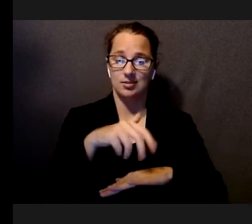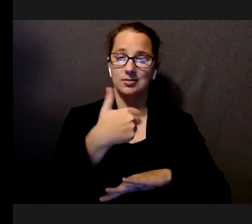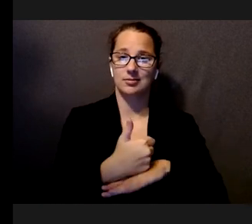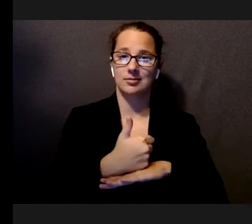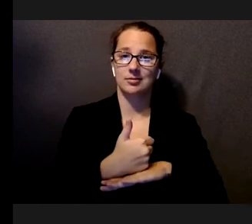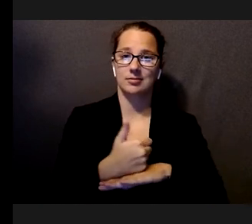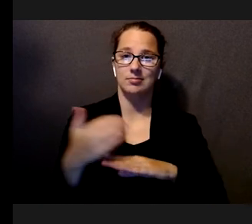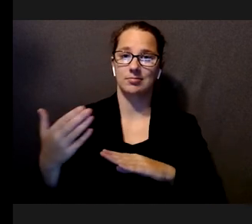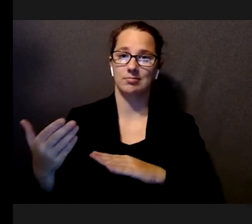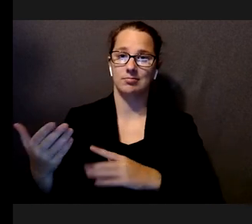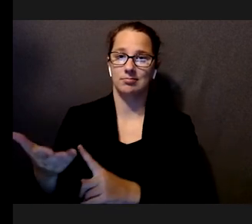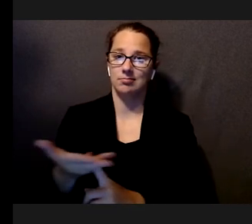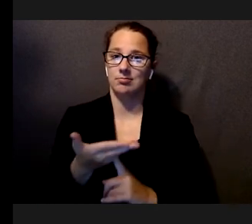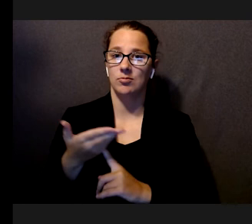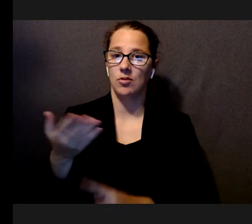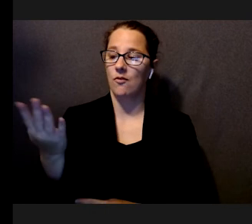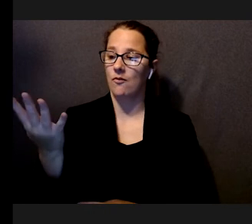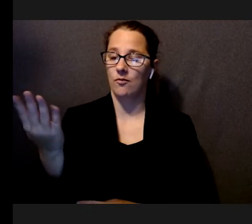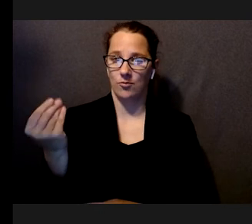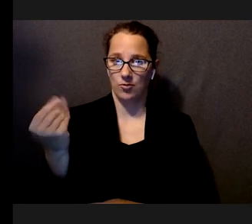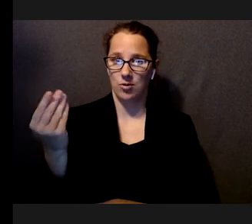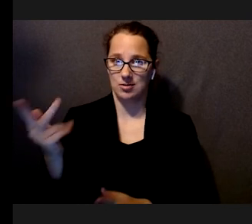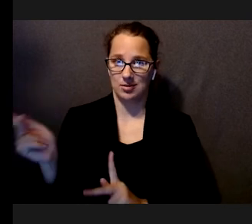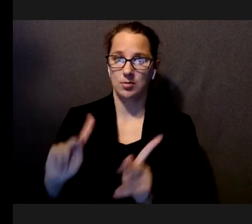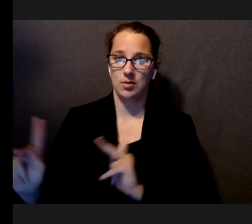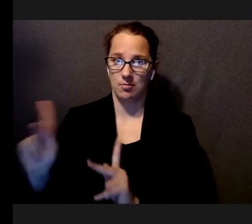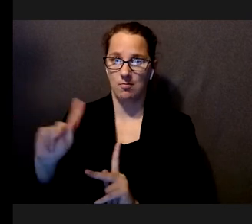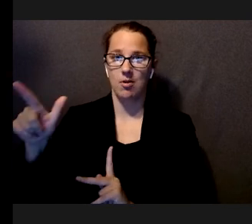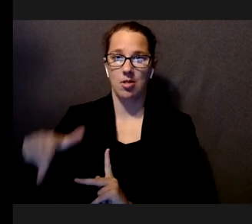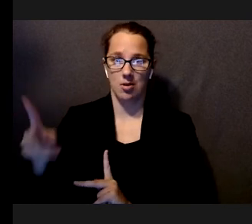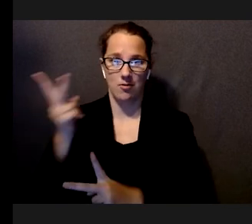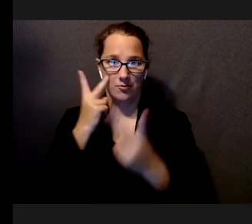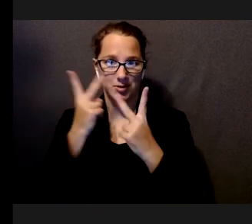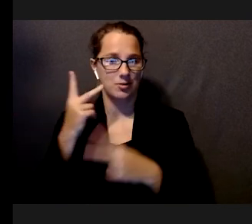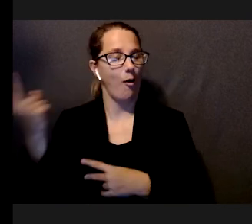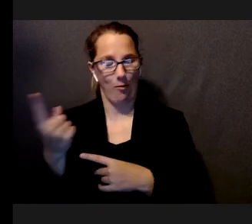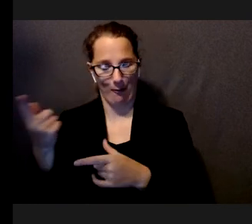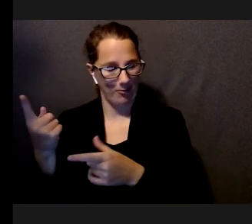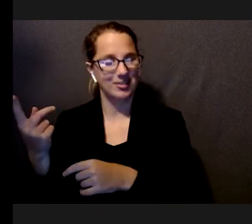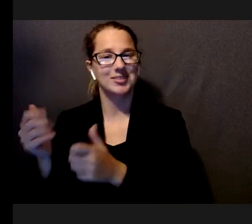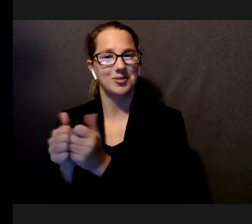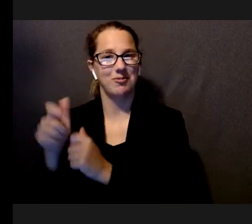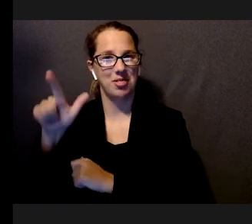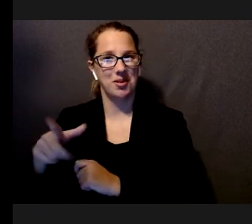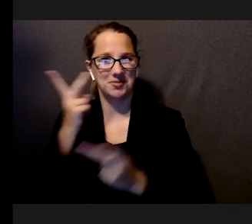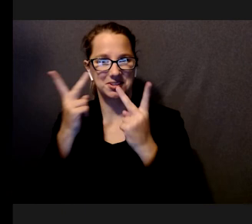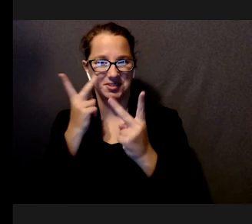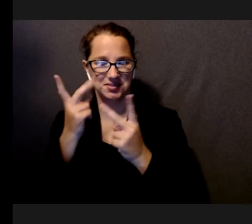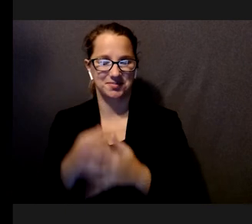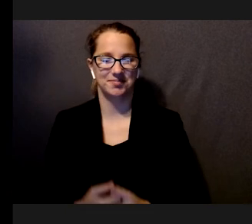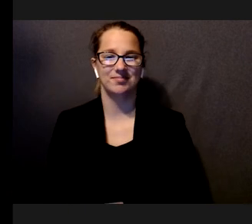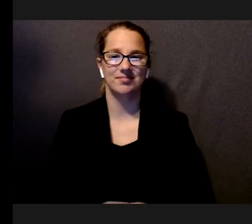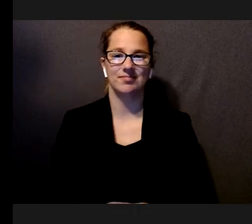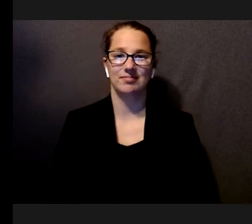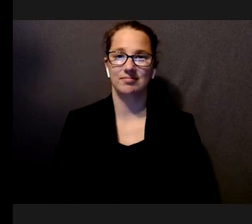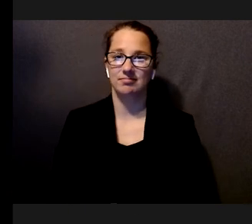and we recruited 14 participants, again, with low vision. We always recruit target participants. We